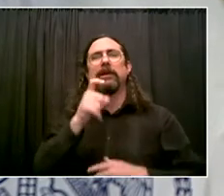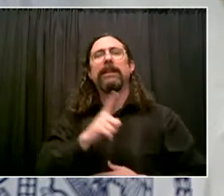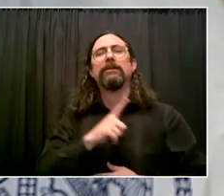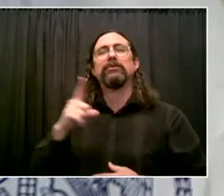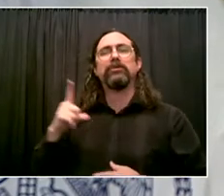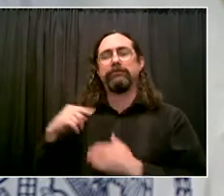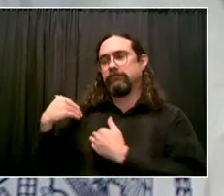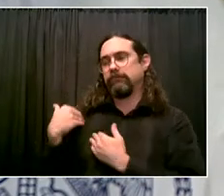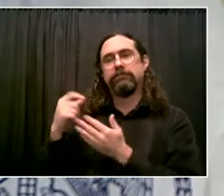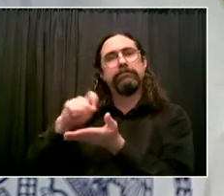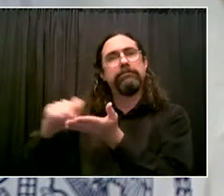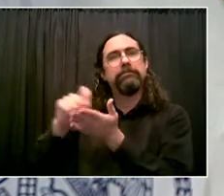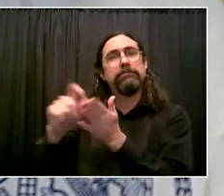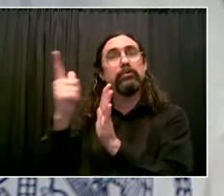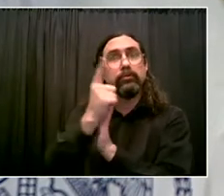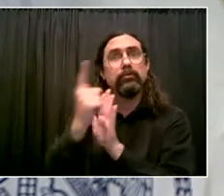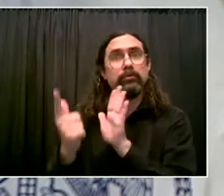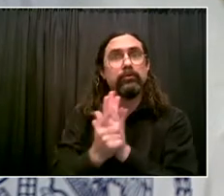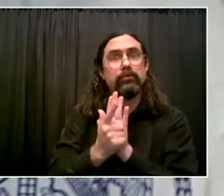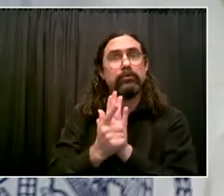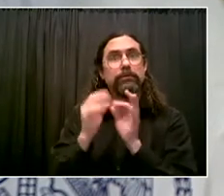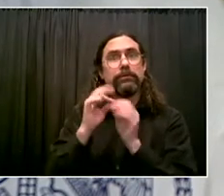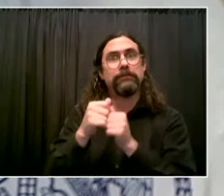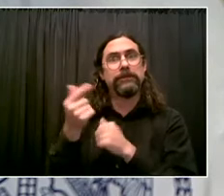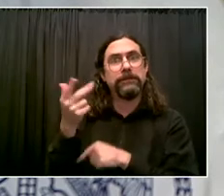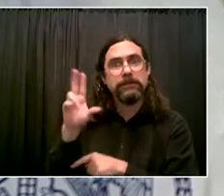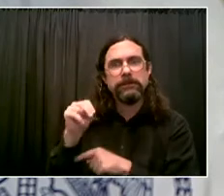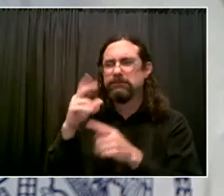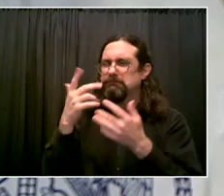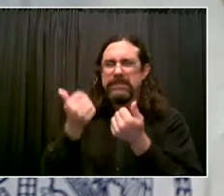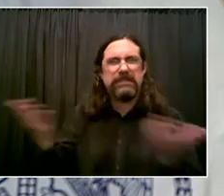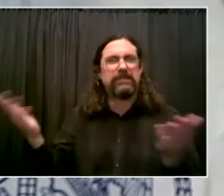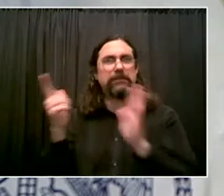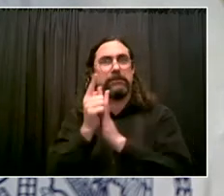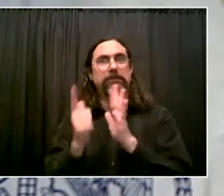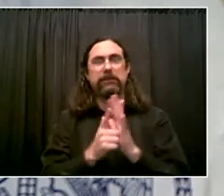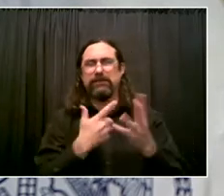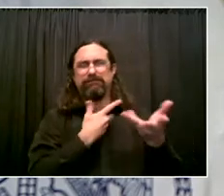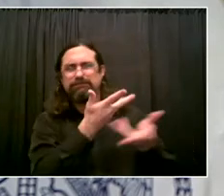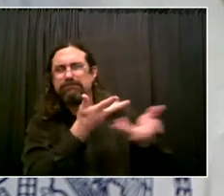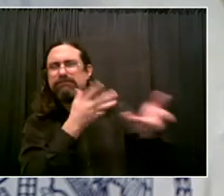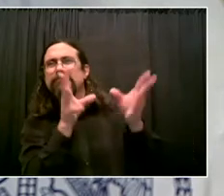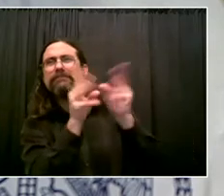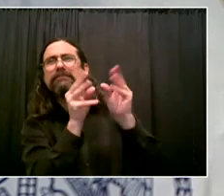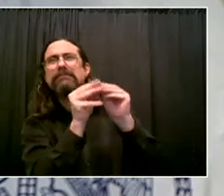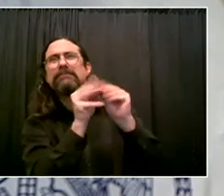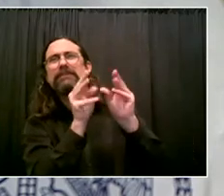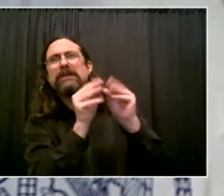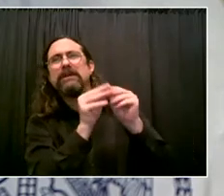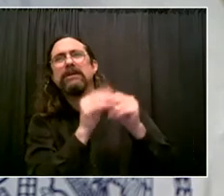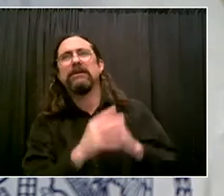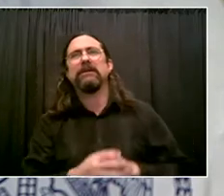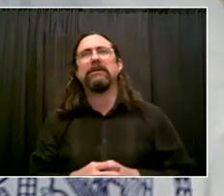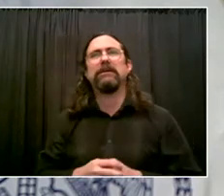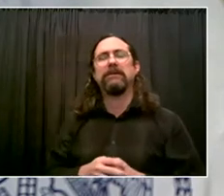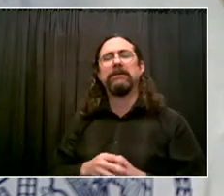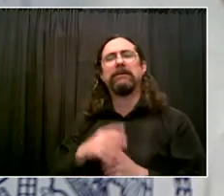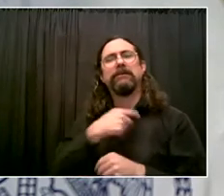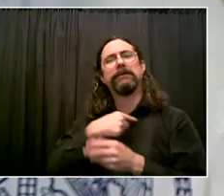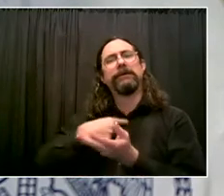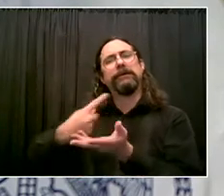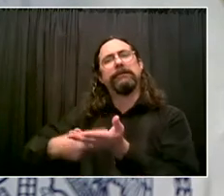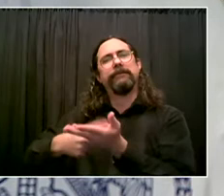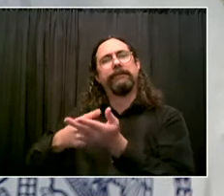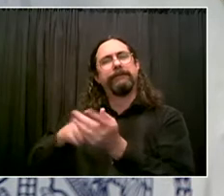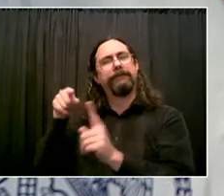crucial issue, the issue of parole. This is an area where real change can happen quickly, and we need all the